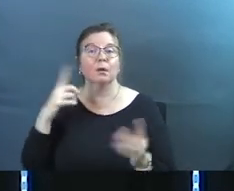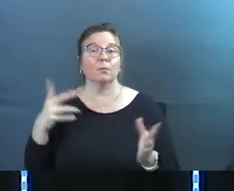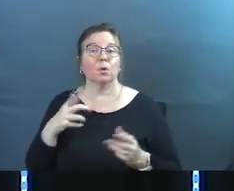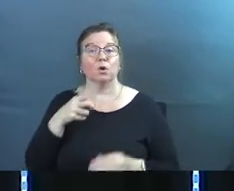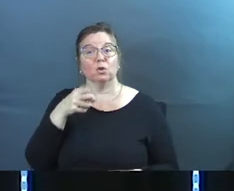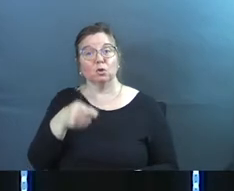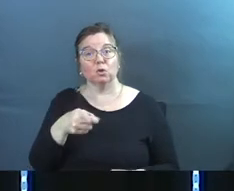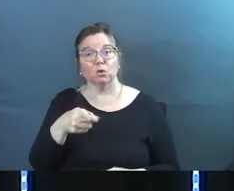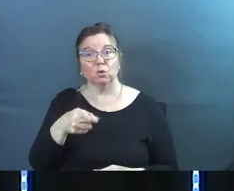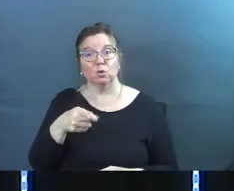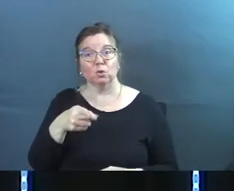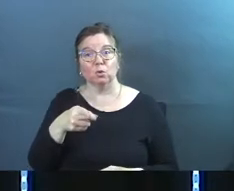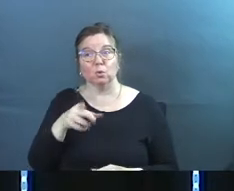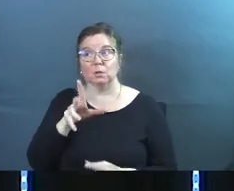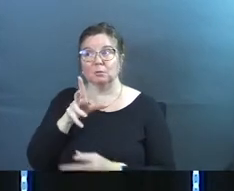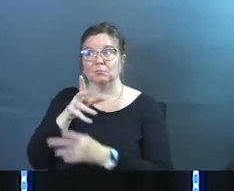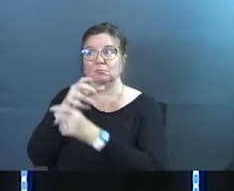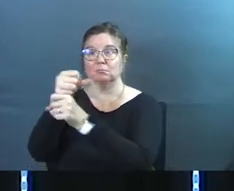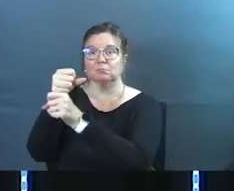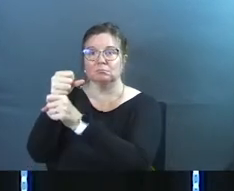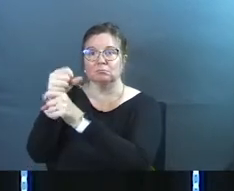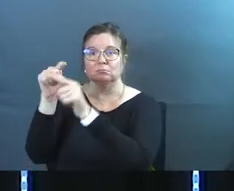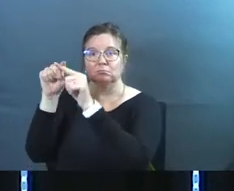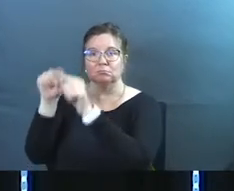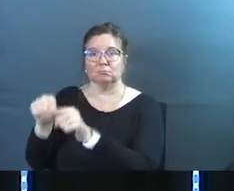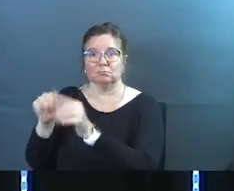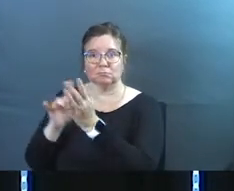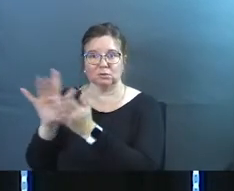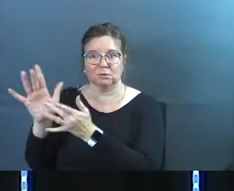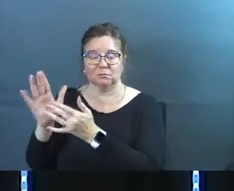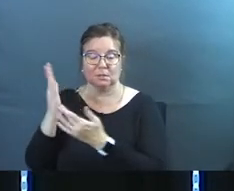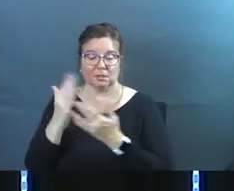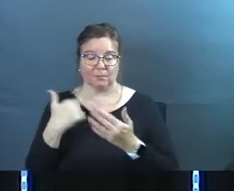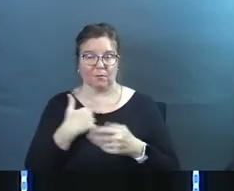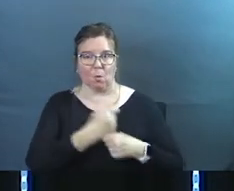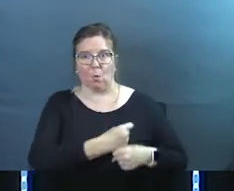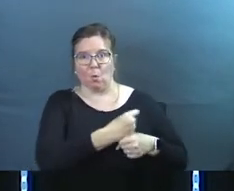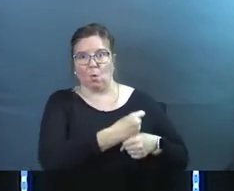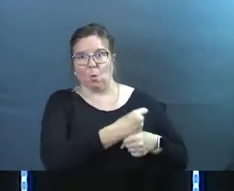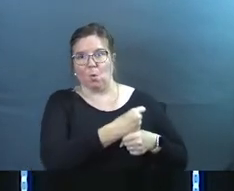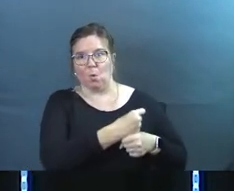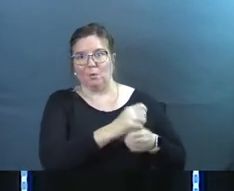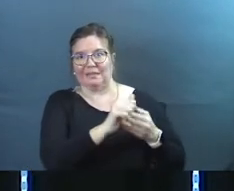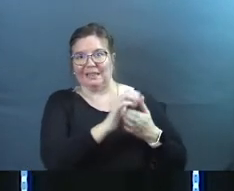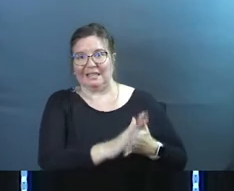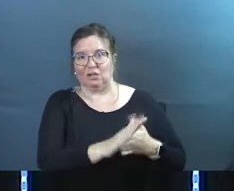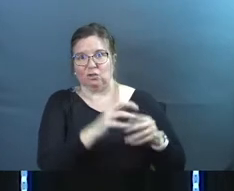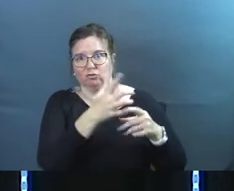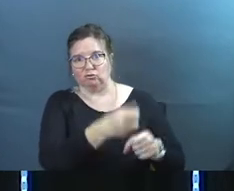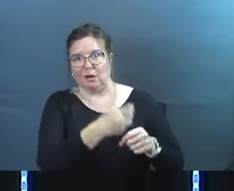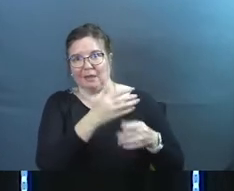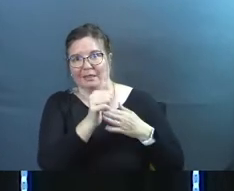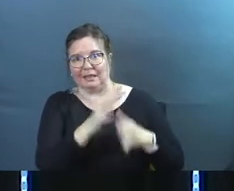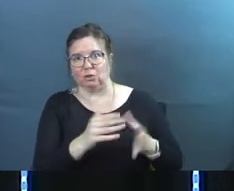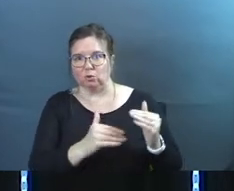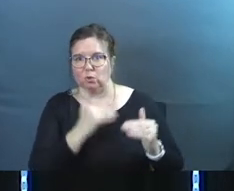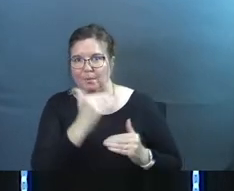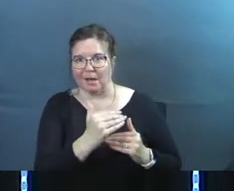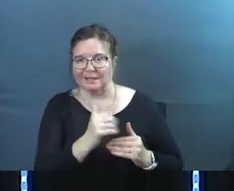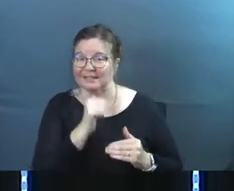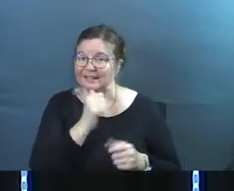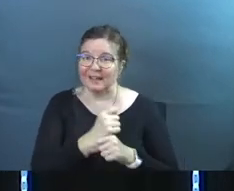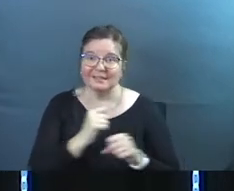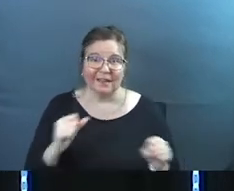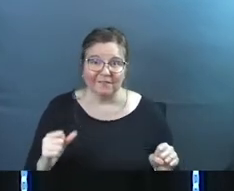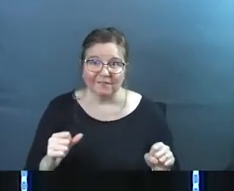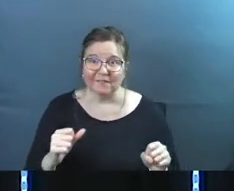is that you would grasp for Jesus and some of us are holding on to human leaders too much and it's not